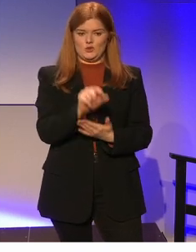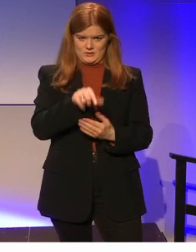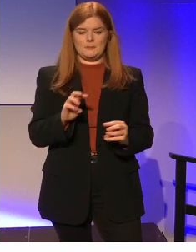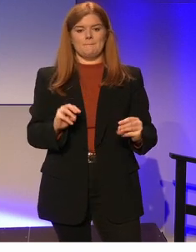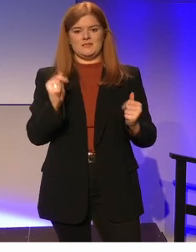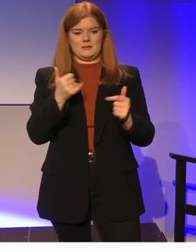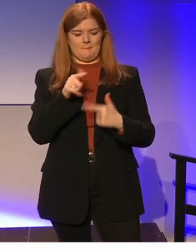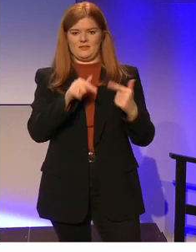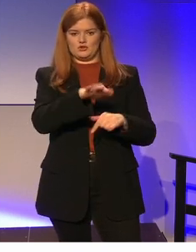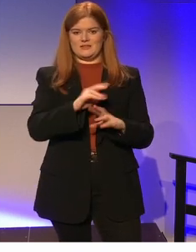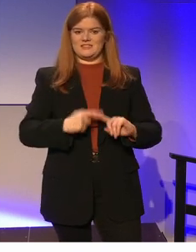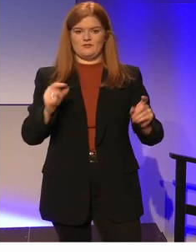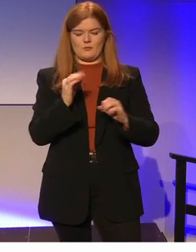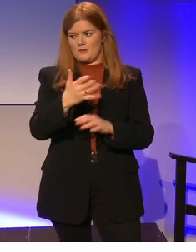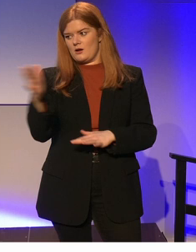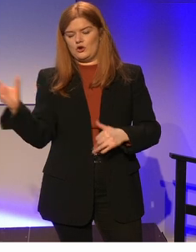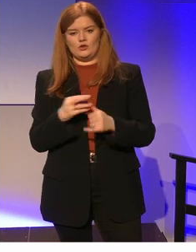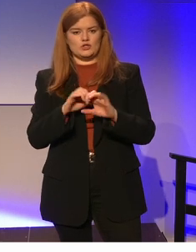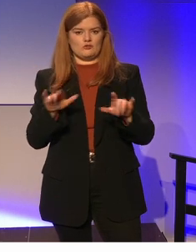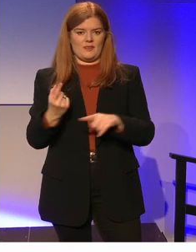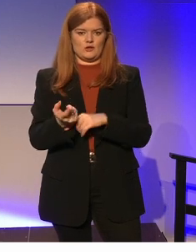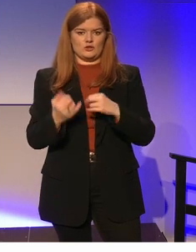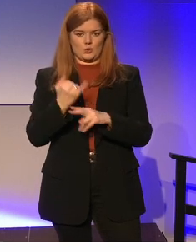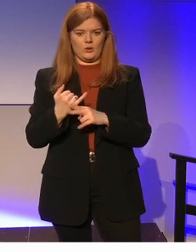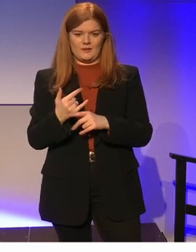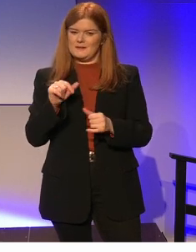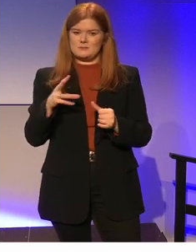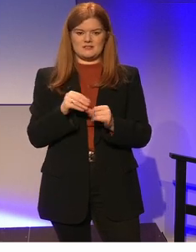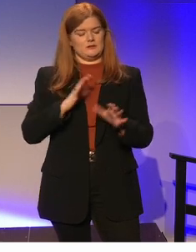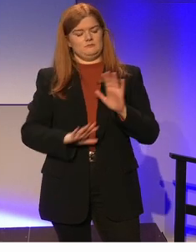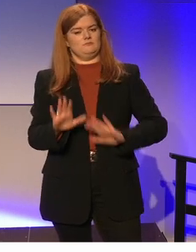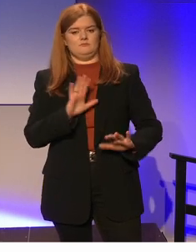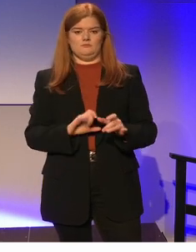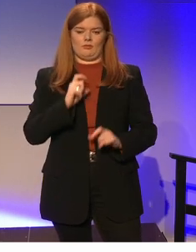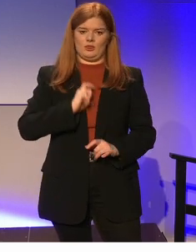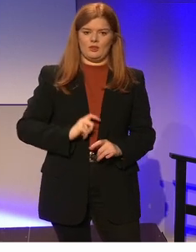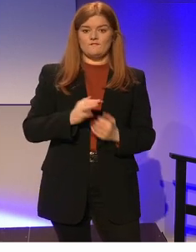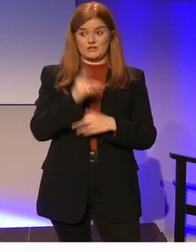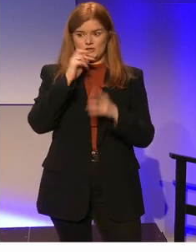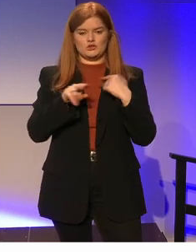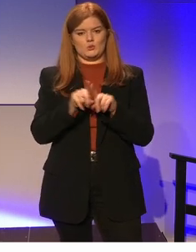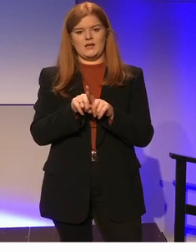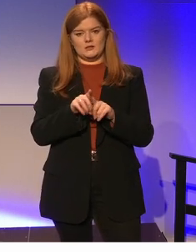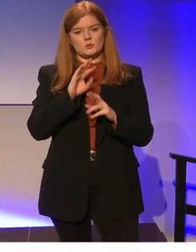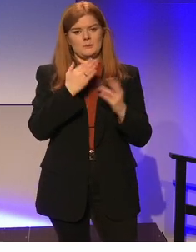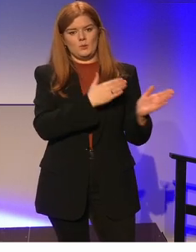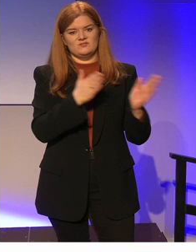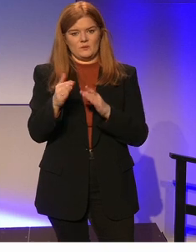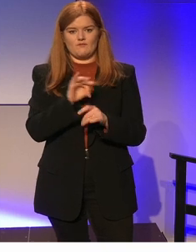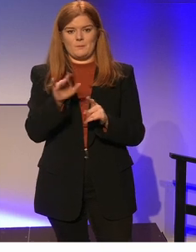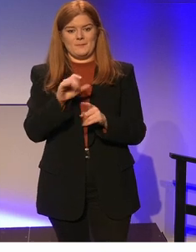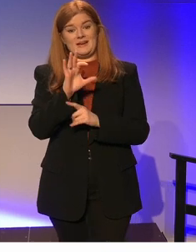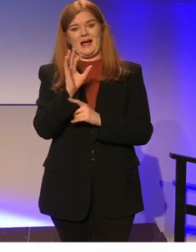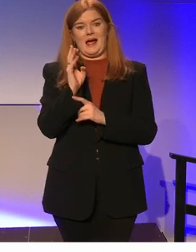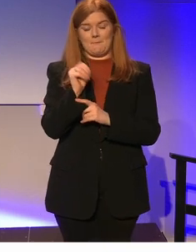immediately differentiated them from every other child. And this was particularly disconcerting for teachers. So we moved from the